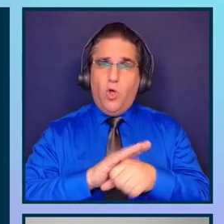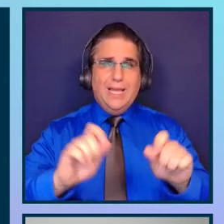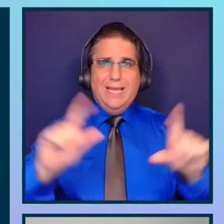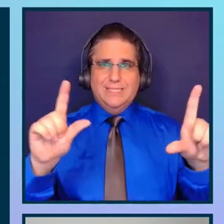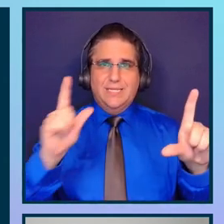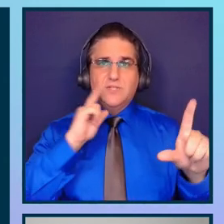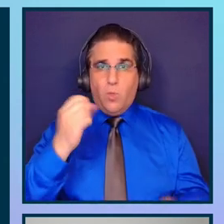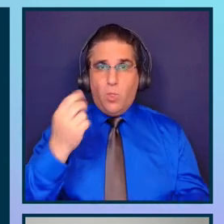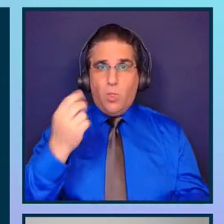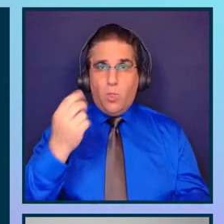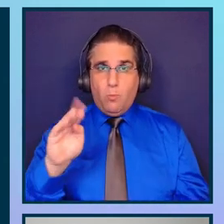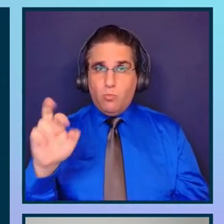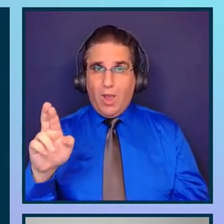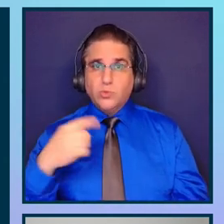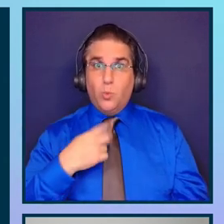browser, we can see it running.